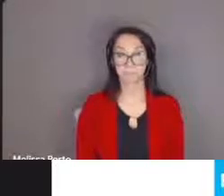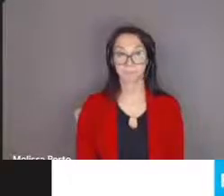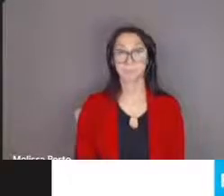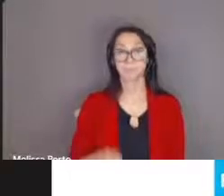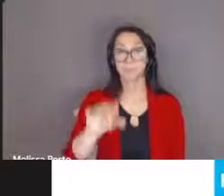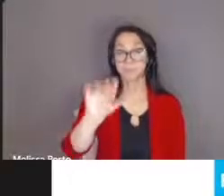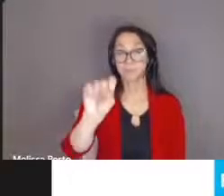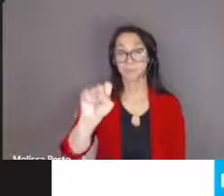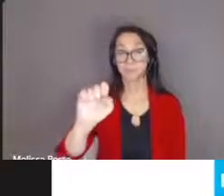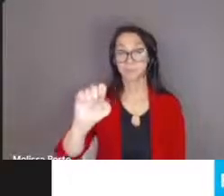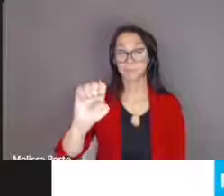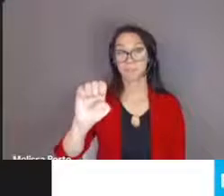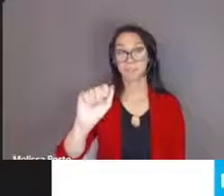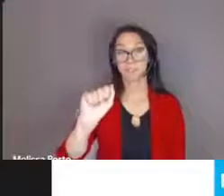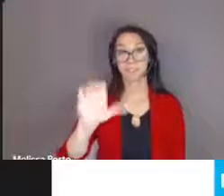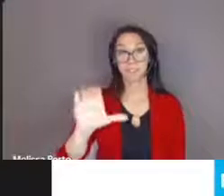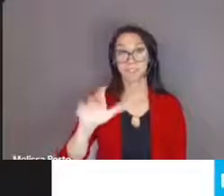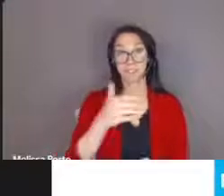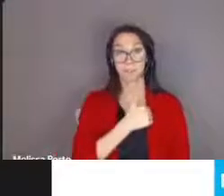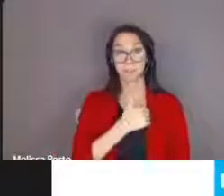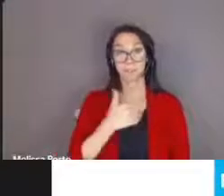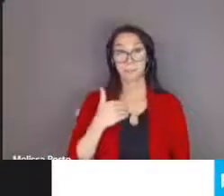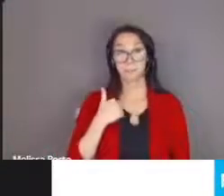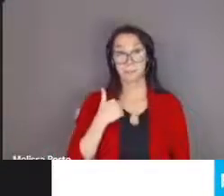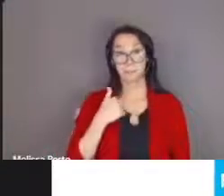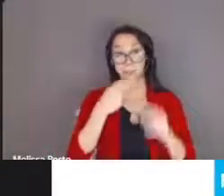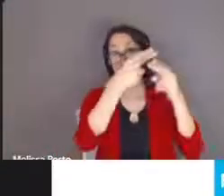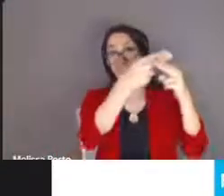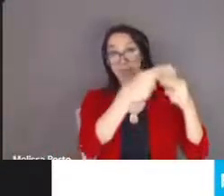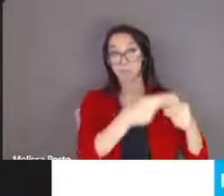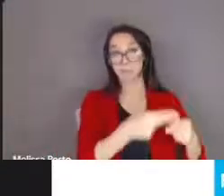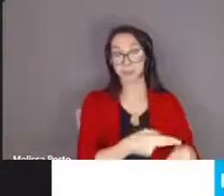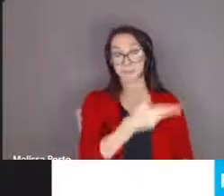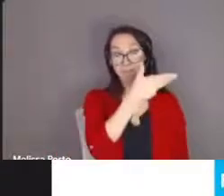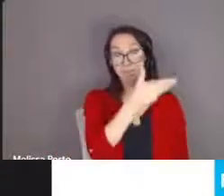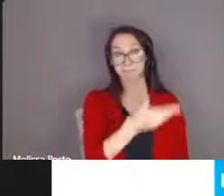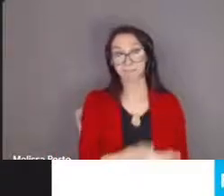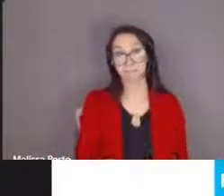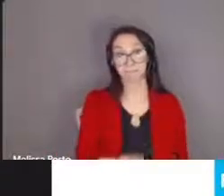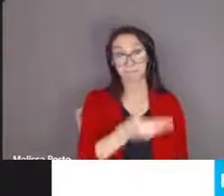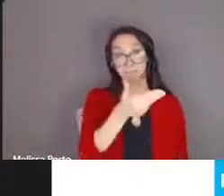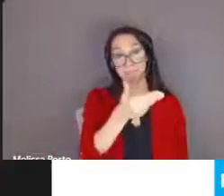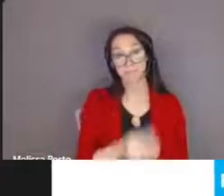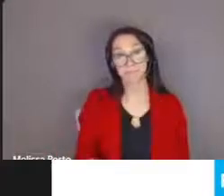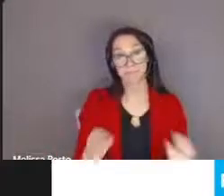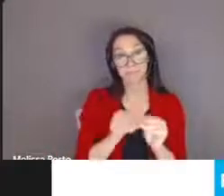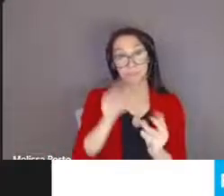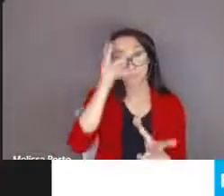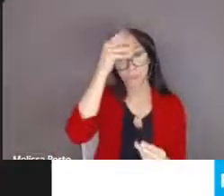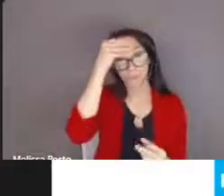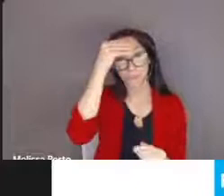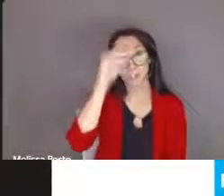members are listed here for more information you can please you can check the seac page on our board website